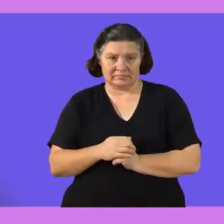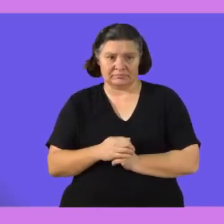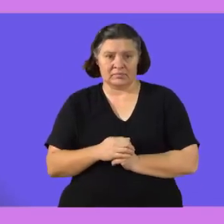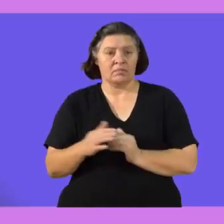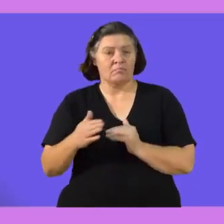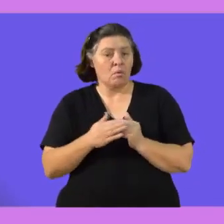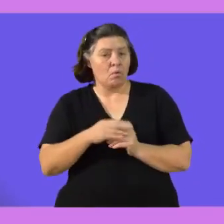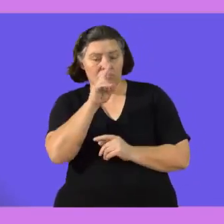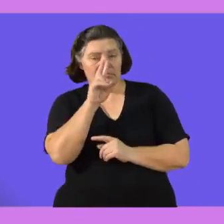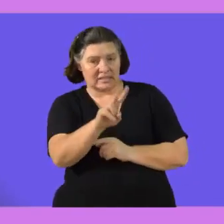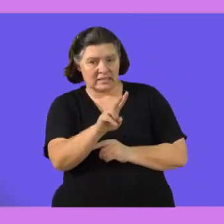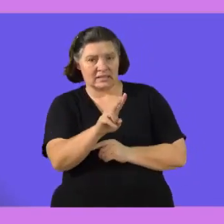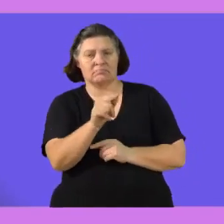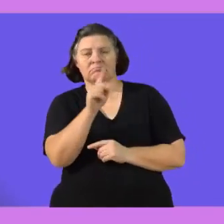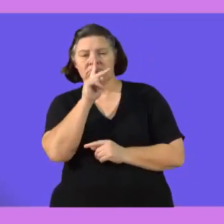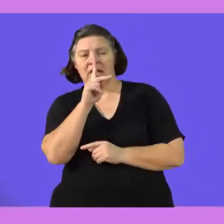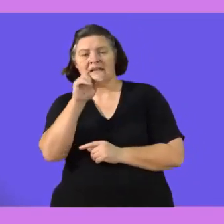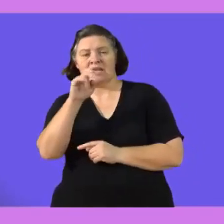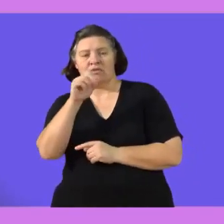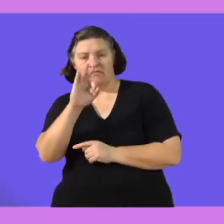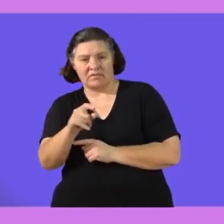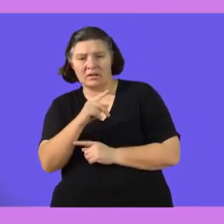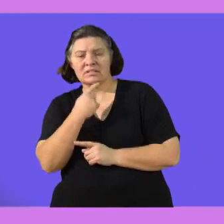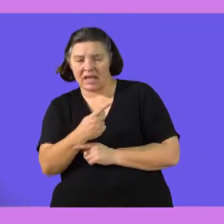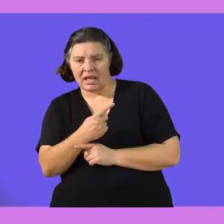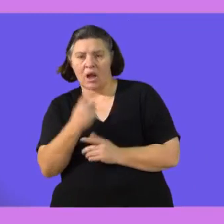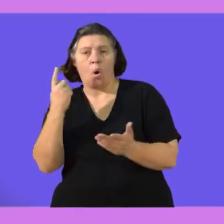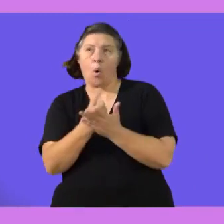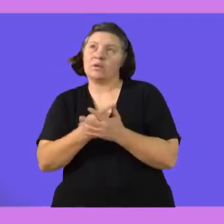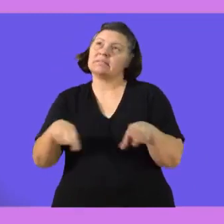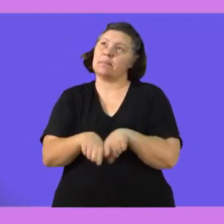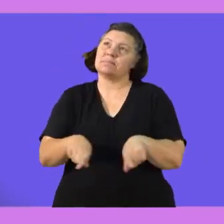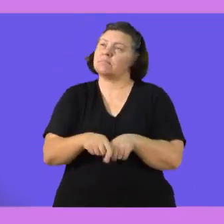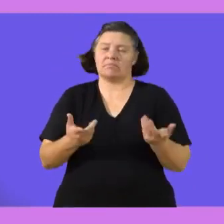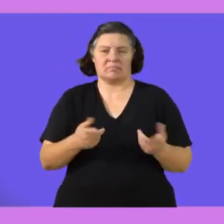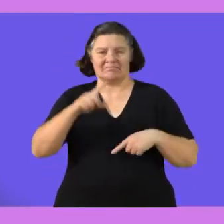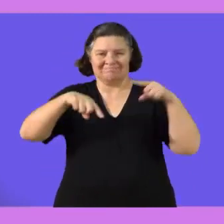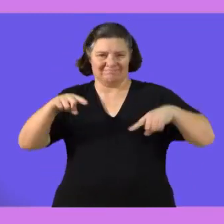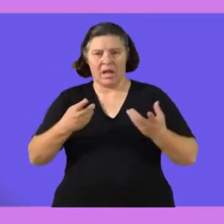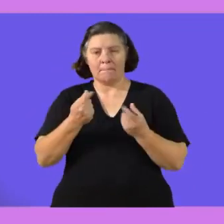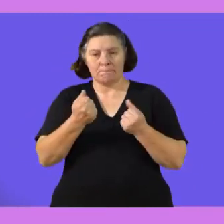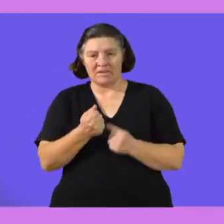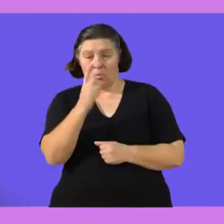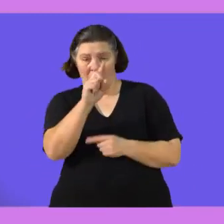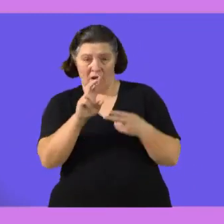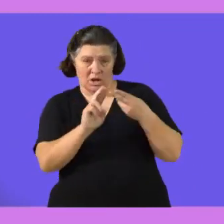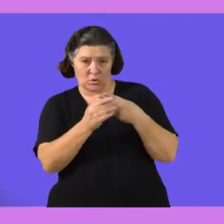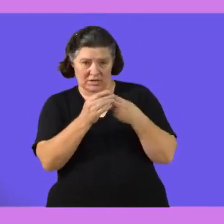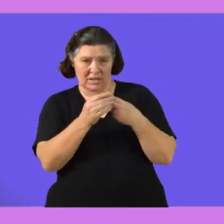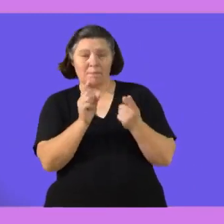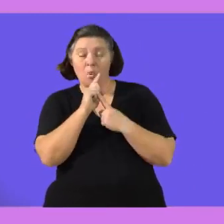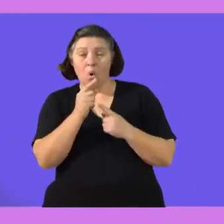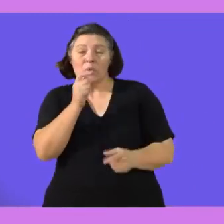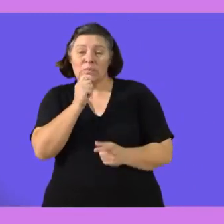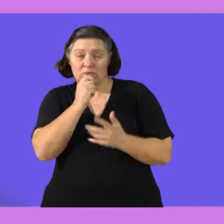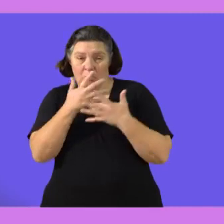furthermore we looked at tariffs by saying a tariff is not also always constant for example the price per